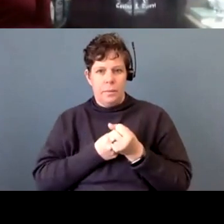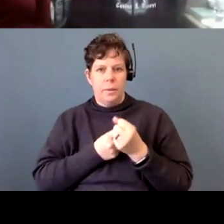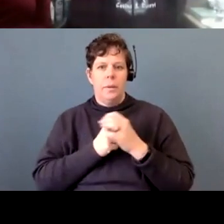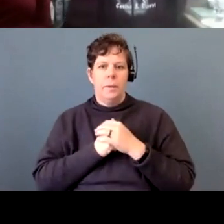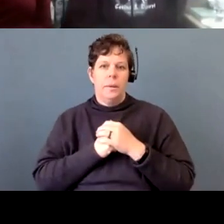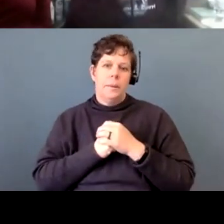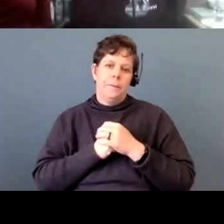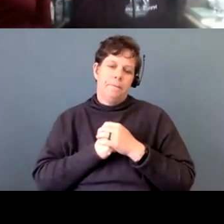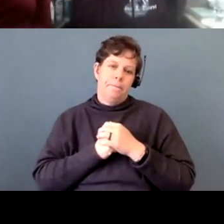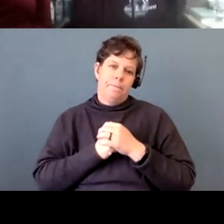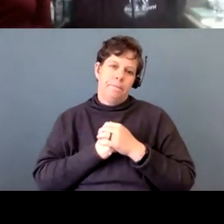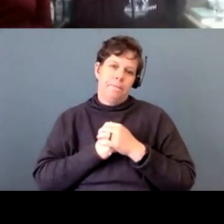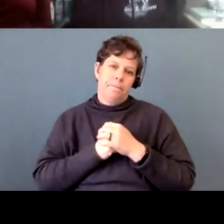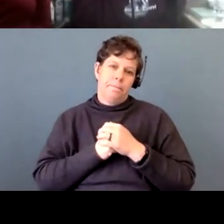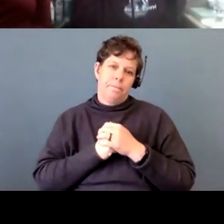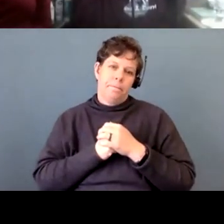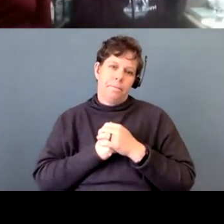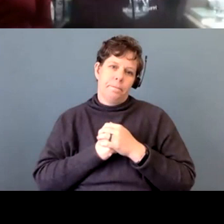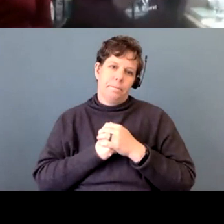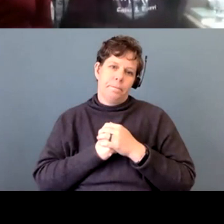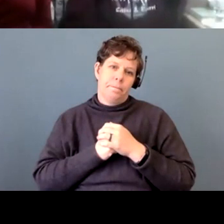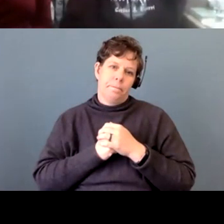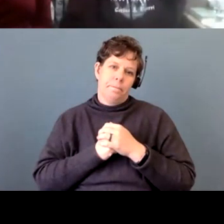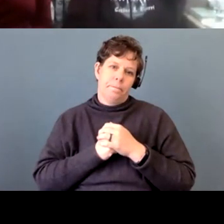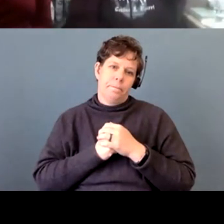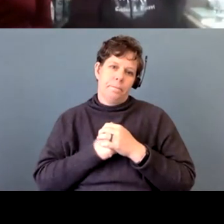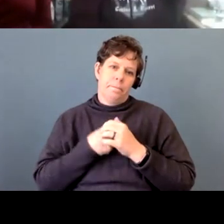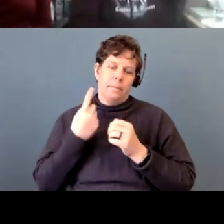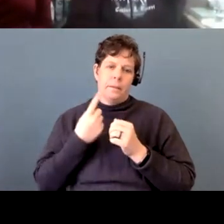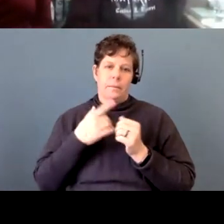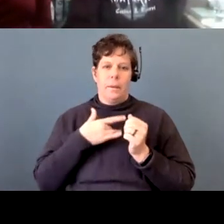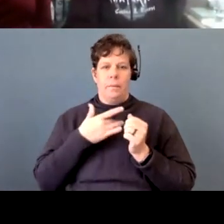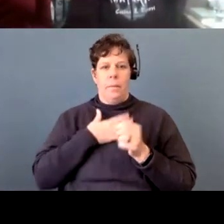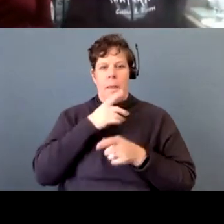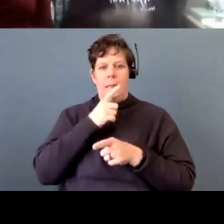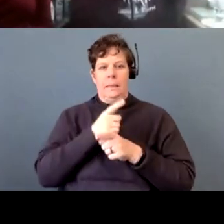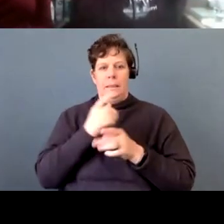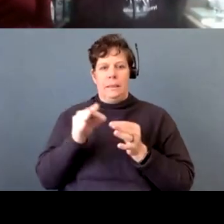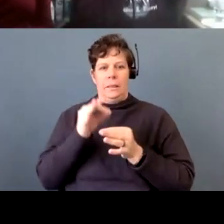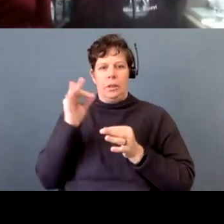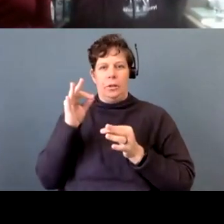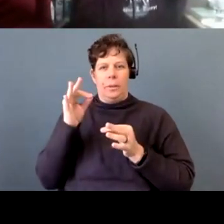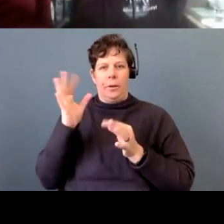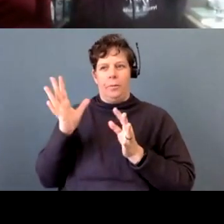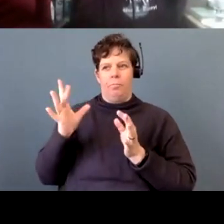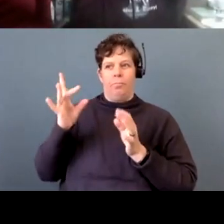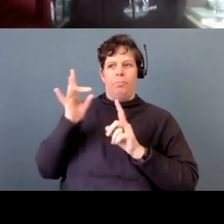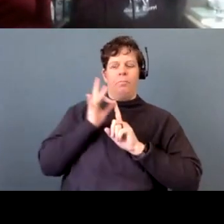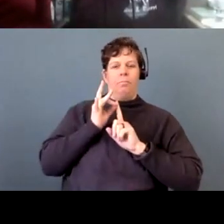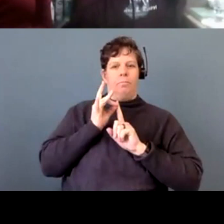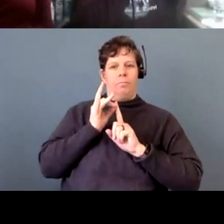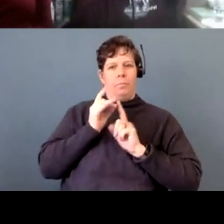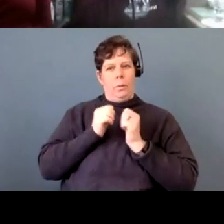um, I've always felt that my sister's spirit has followed me. Like, um,